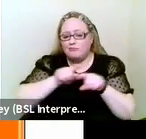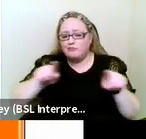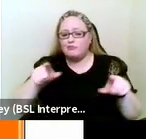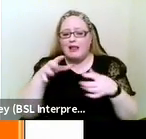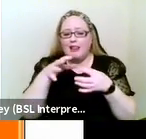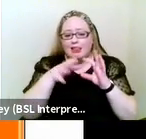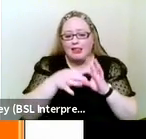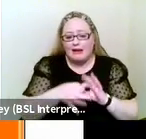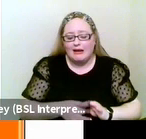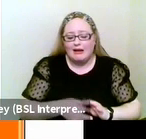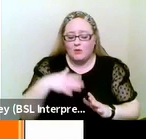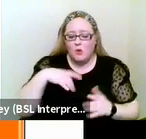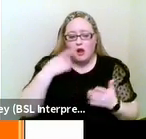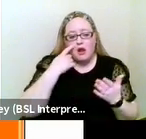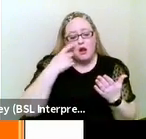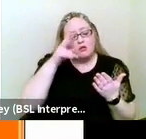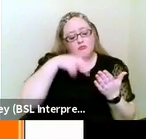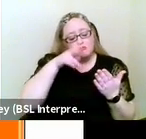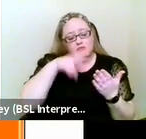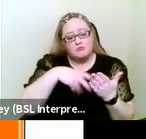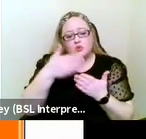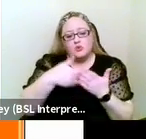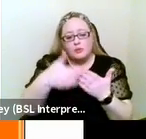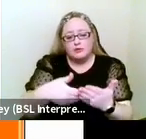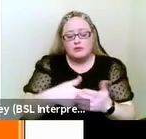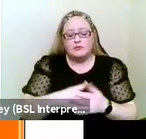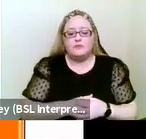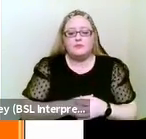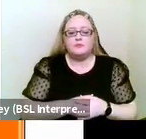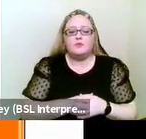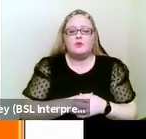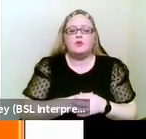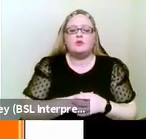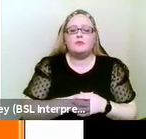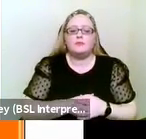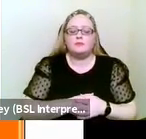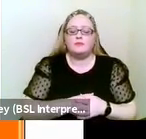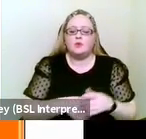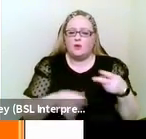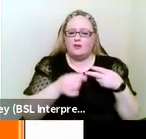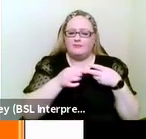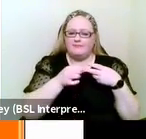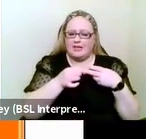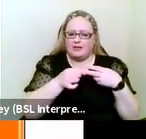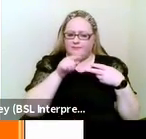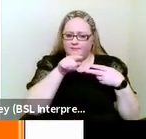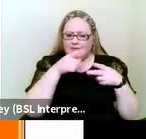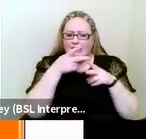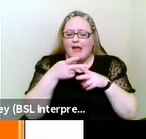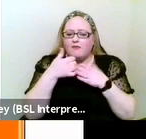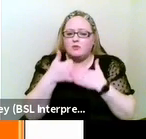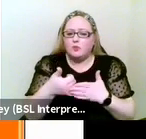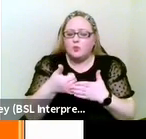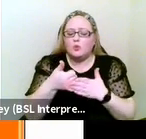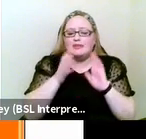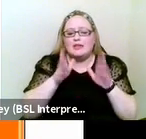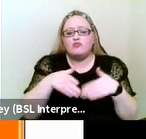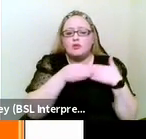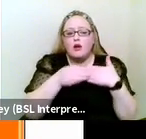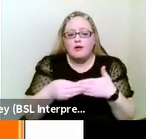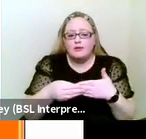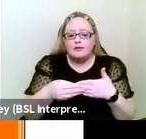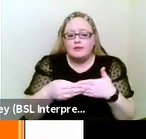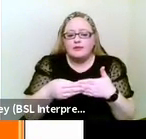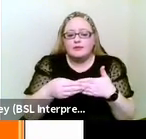want to have a look at them in the care and support statutory guidance. Deafblindness is mentioned more than